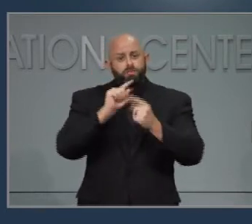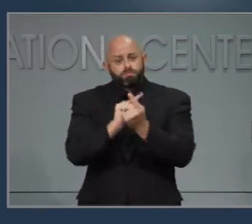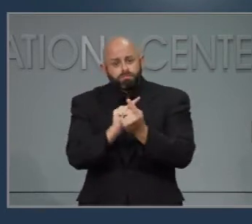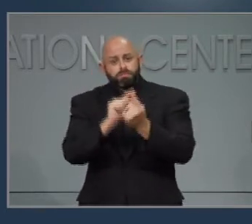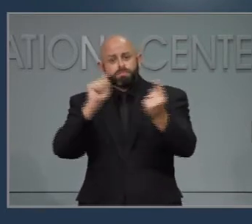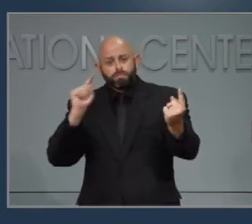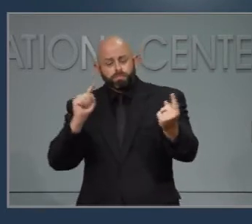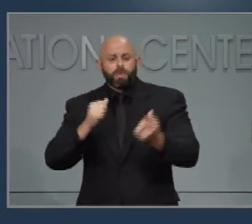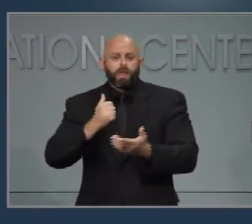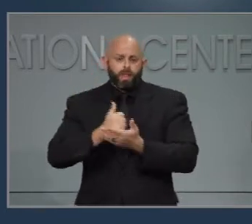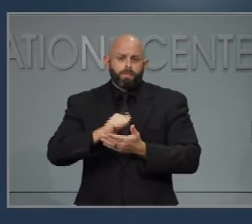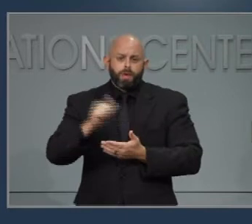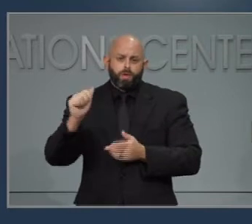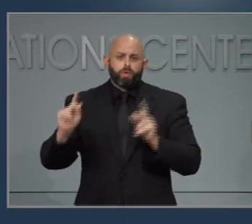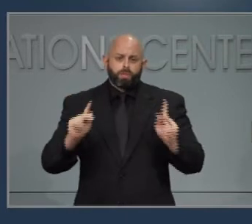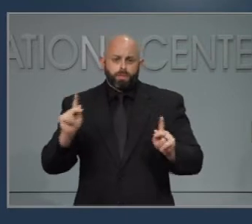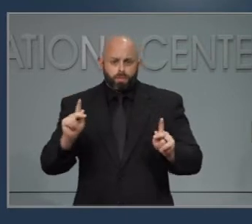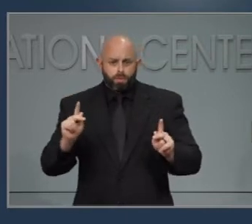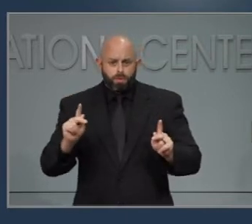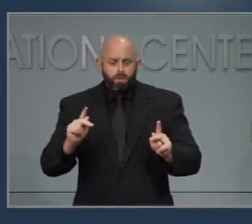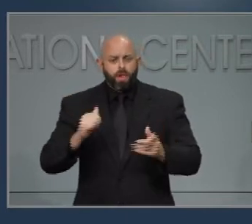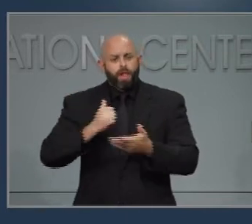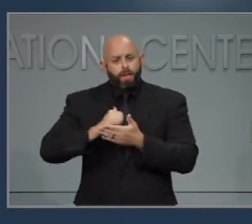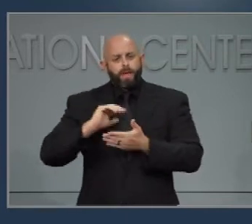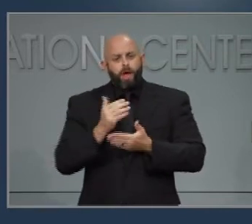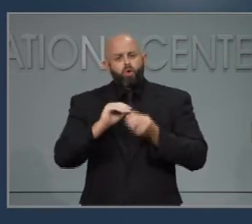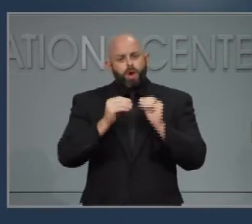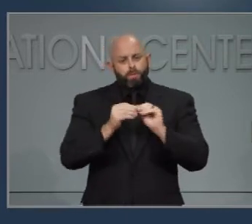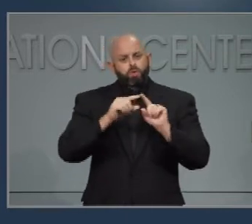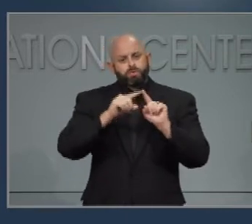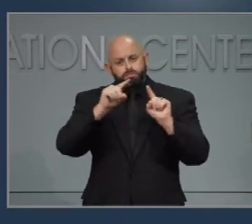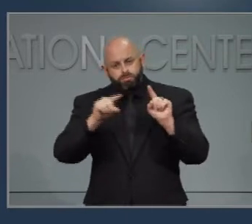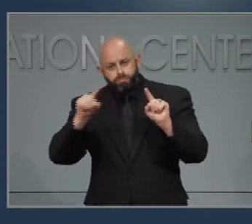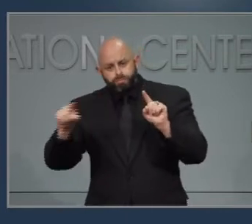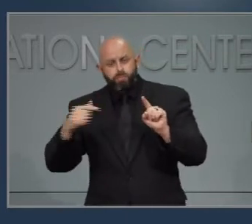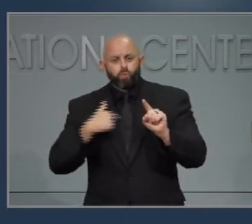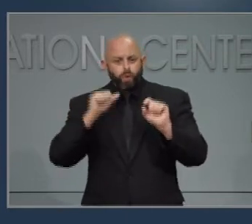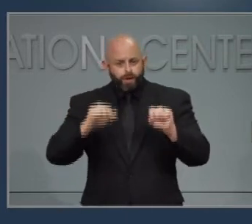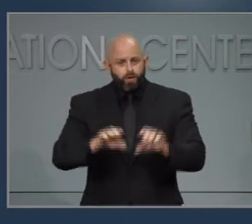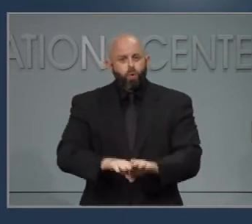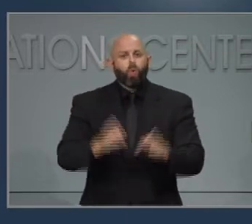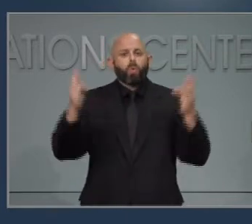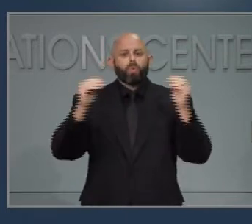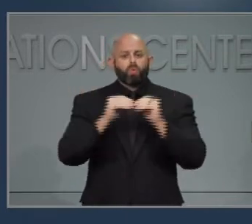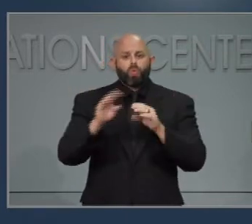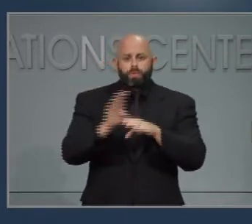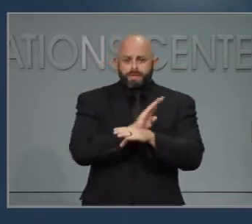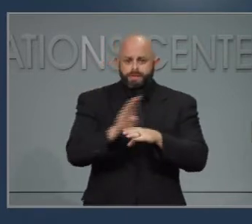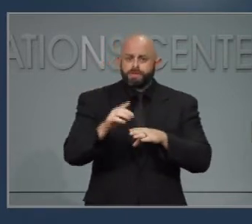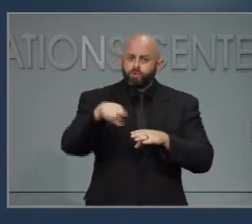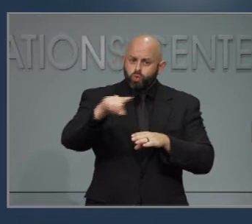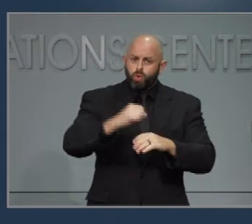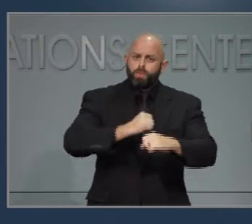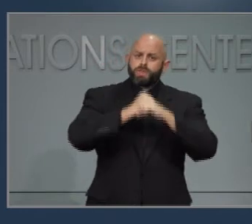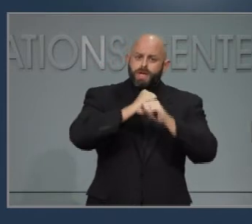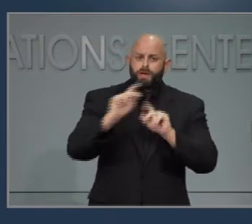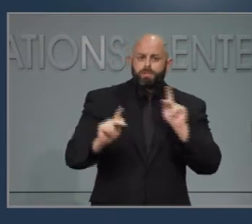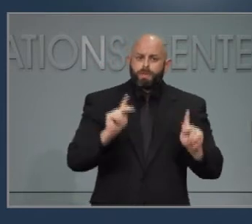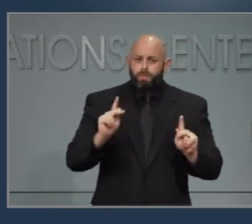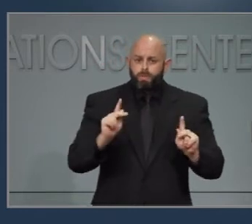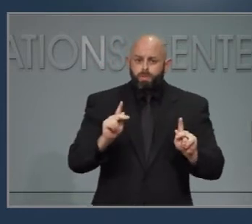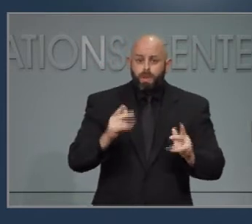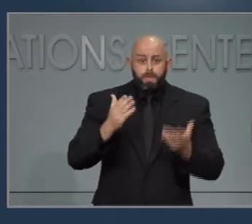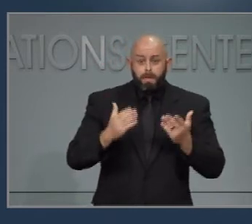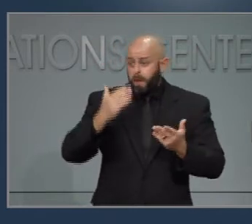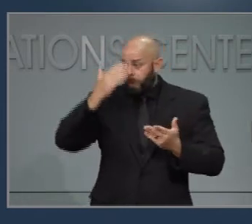you're helping our statewide numbers so we can ease restrictions. You're protecting people known and unknown.